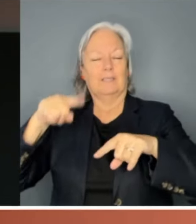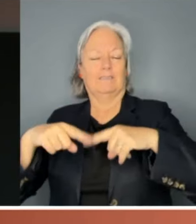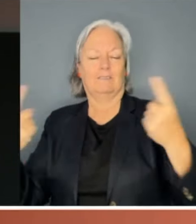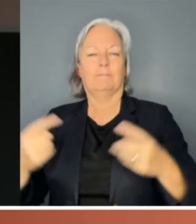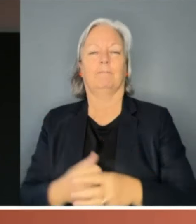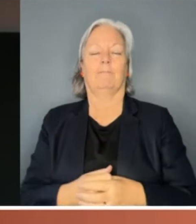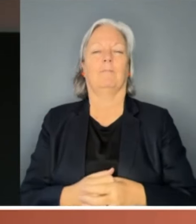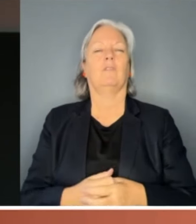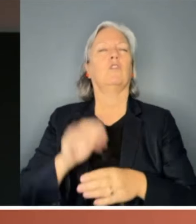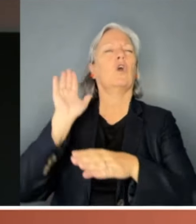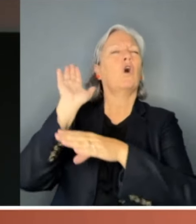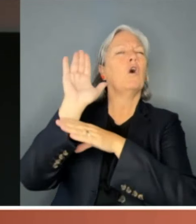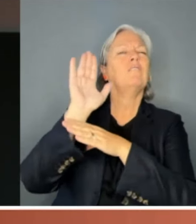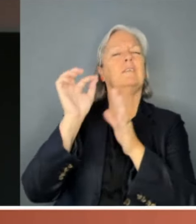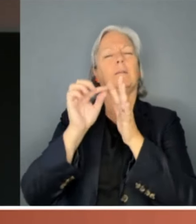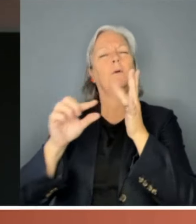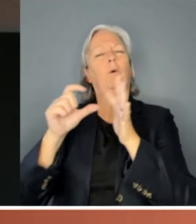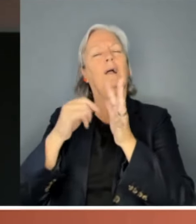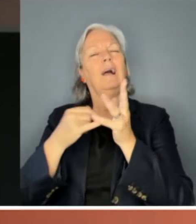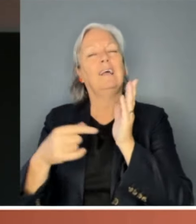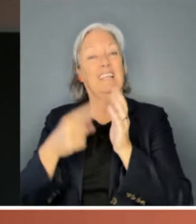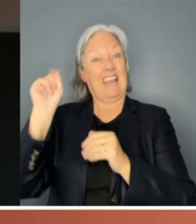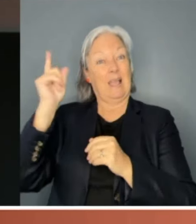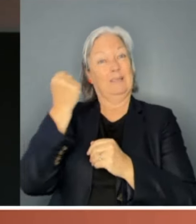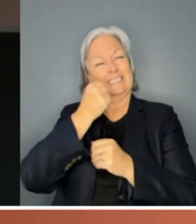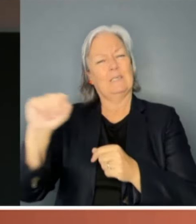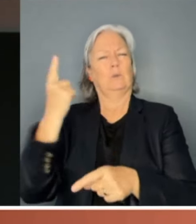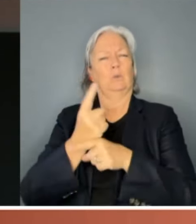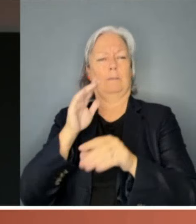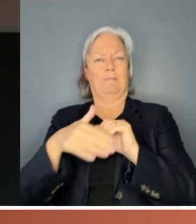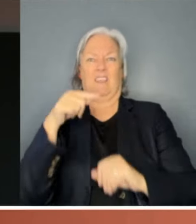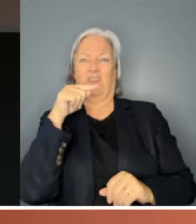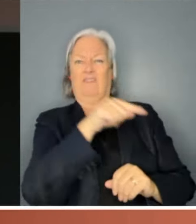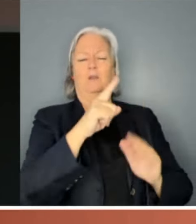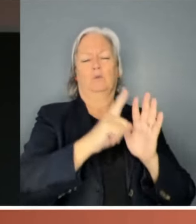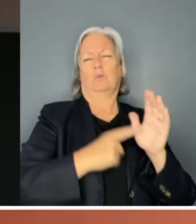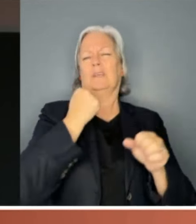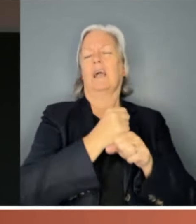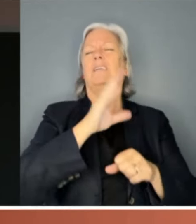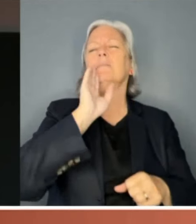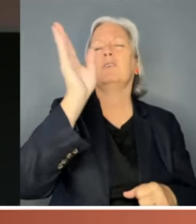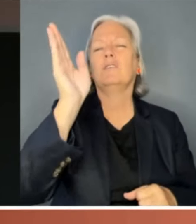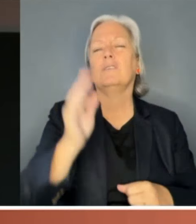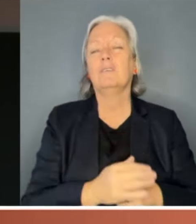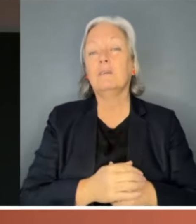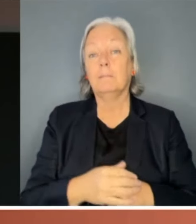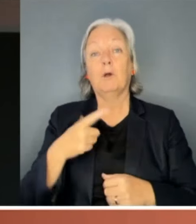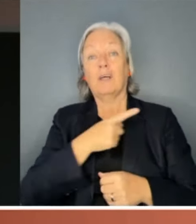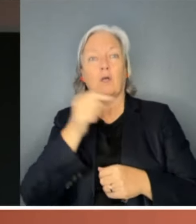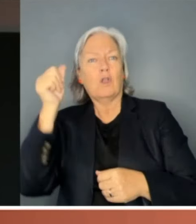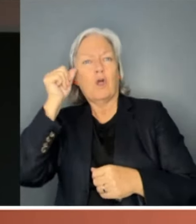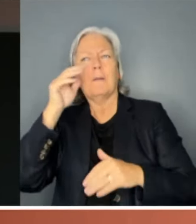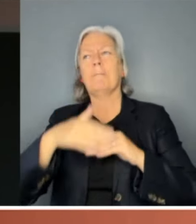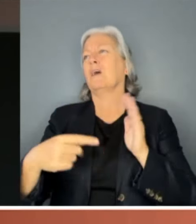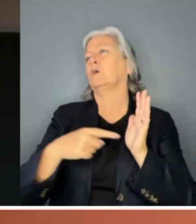podcasts are still discussing the misogyny speech. And not because anyone knows or cares about Tony Abbott or